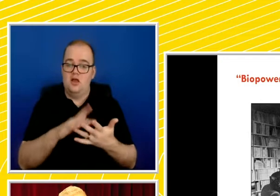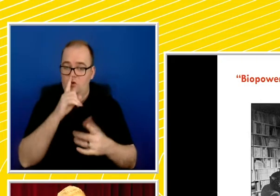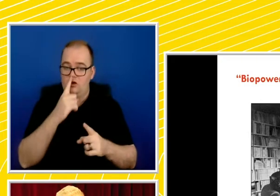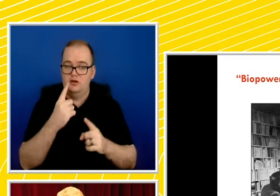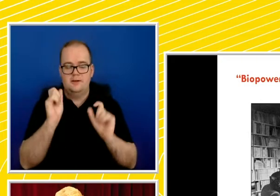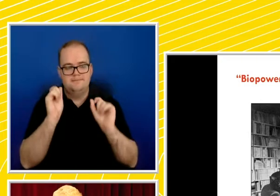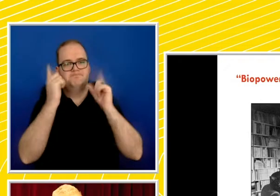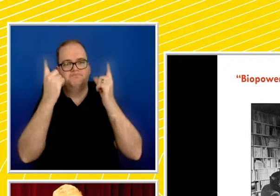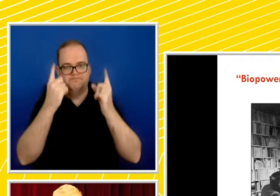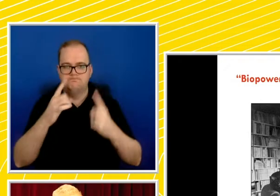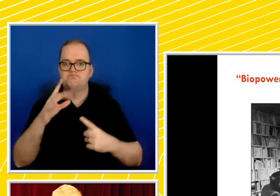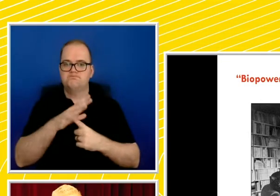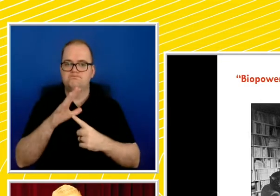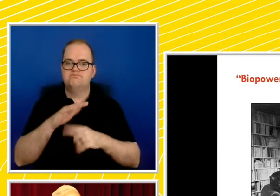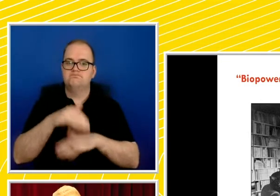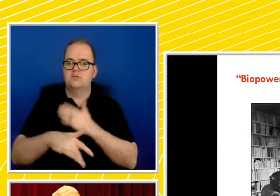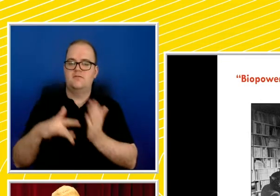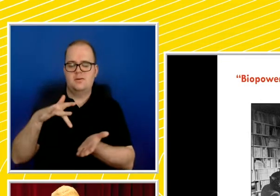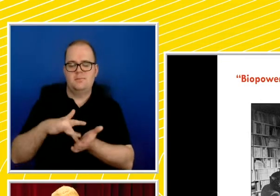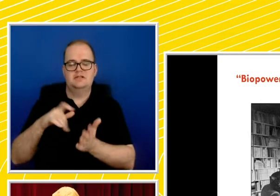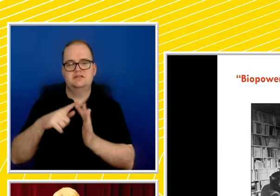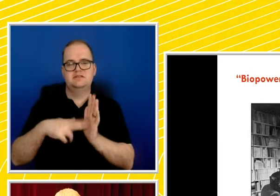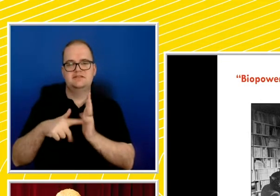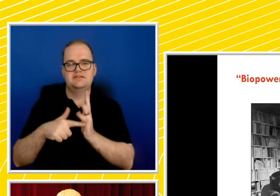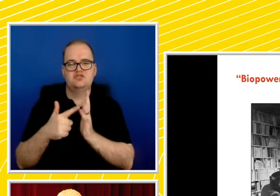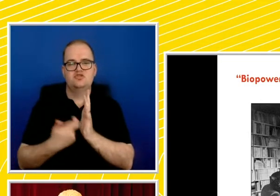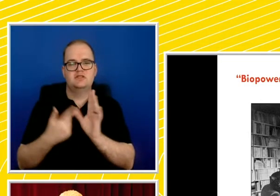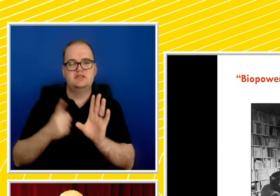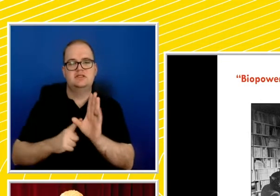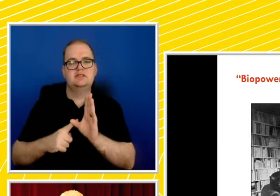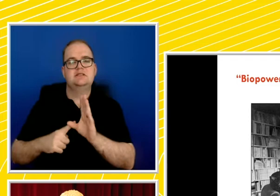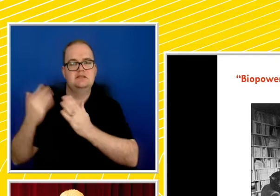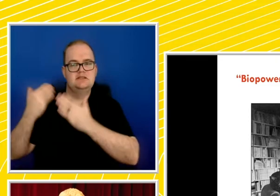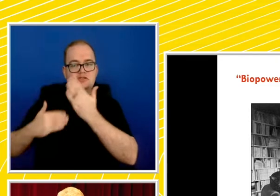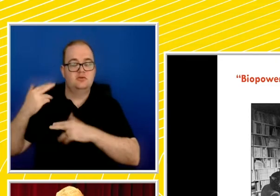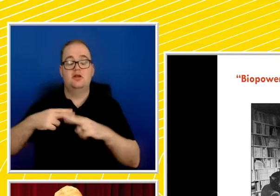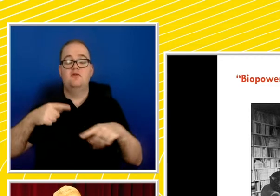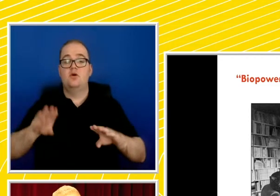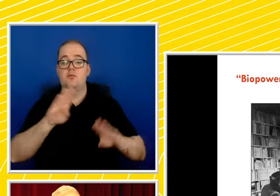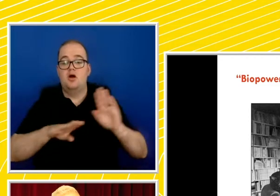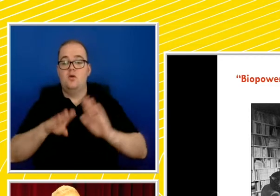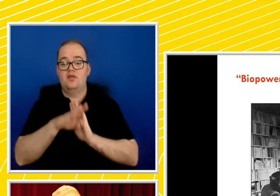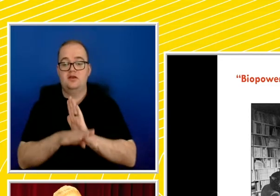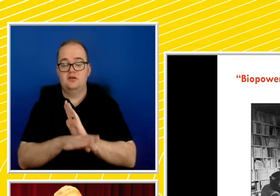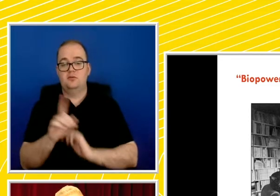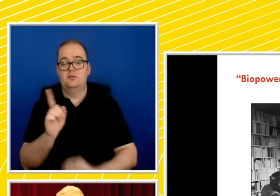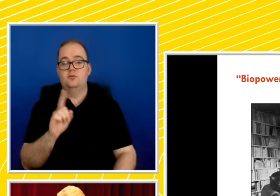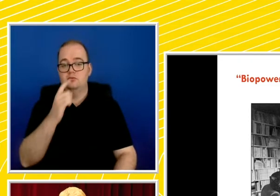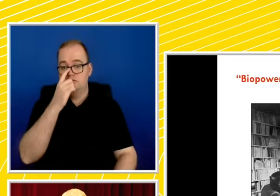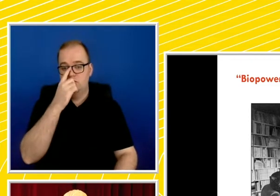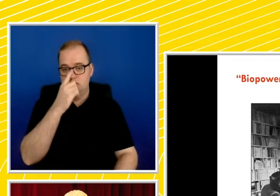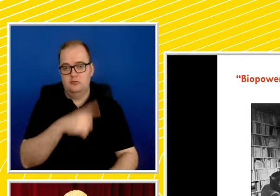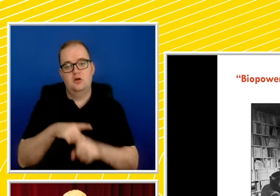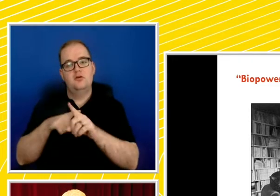significance of mid-century history to bioethics is the methodology of biopower.